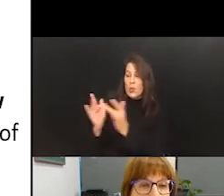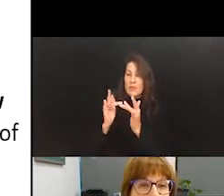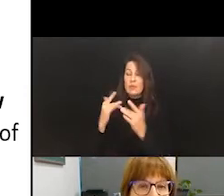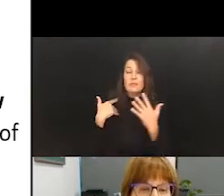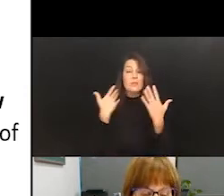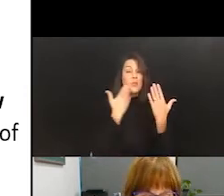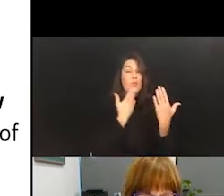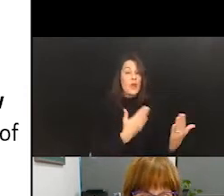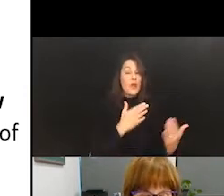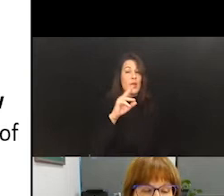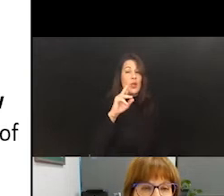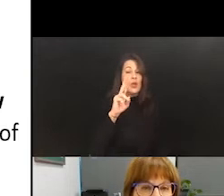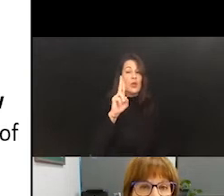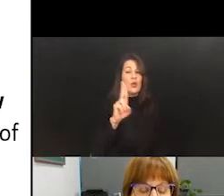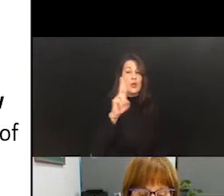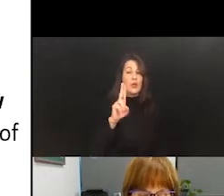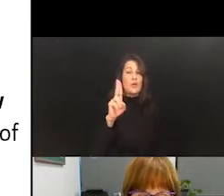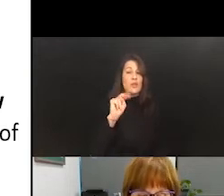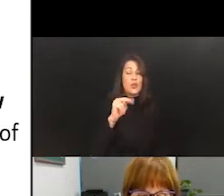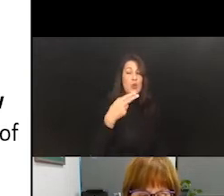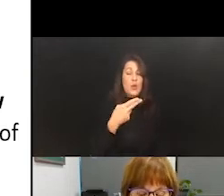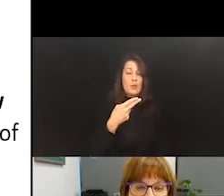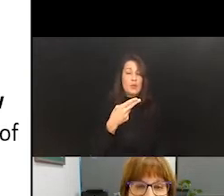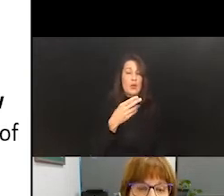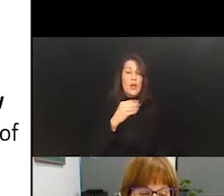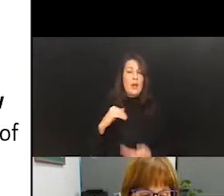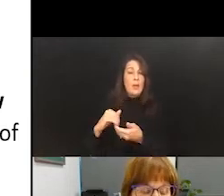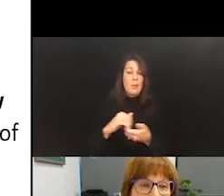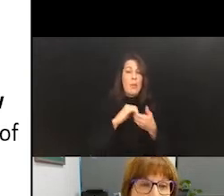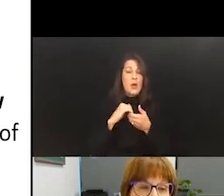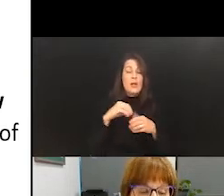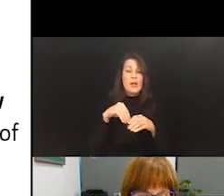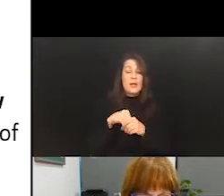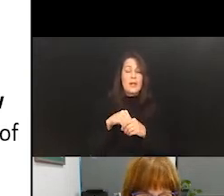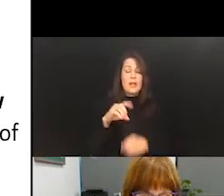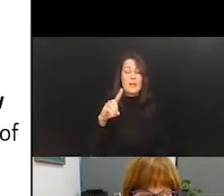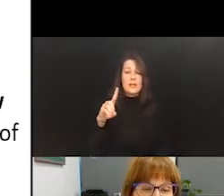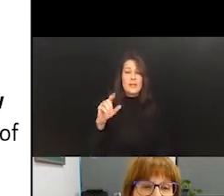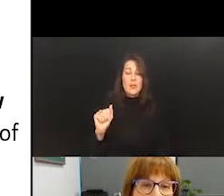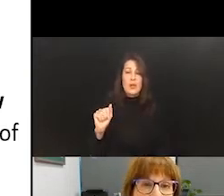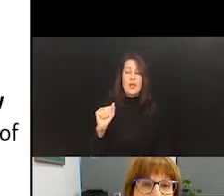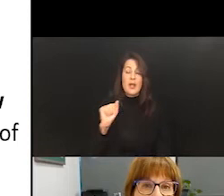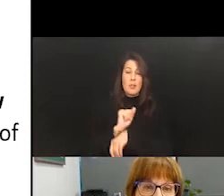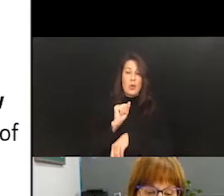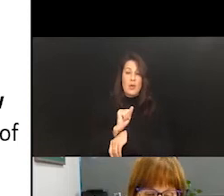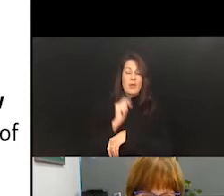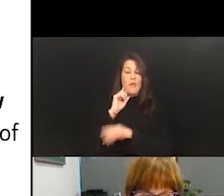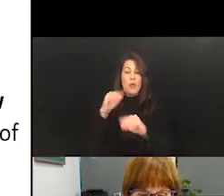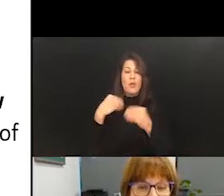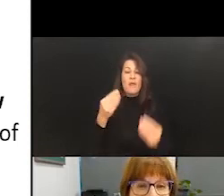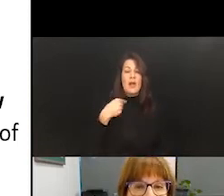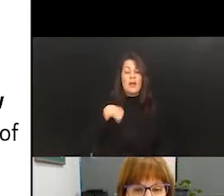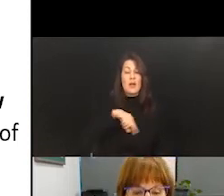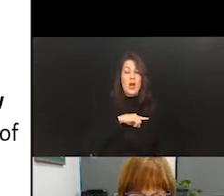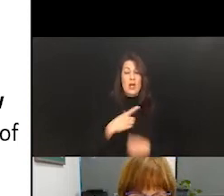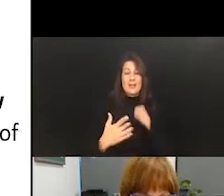our partners in the production of National Trends in Disability Employment monthly jobs report for providing our technical assistance